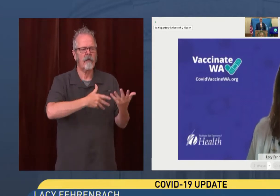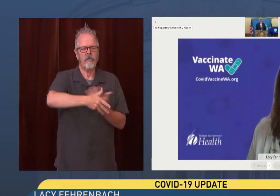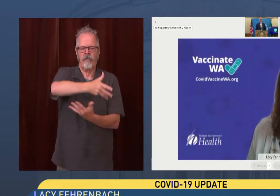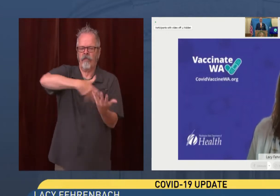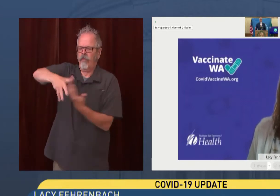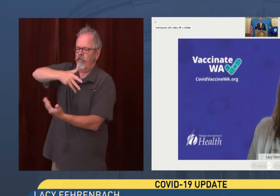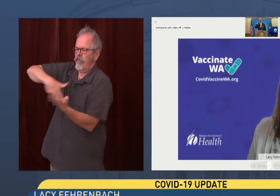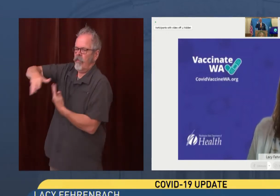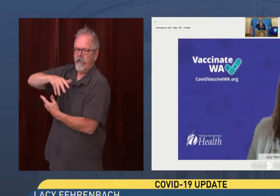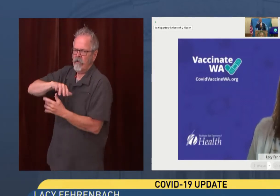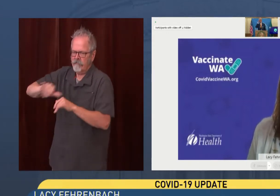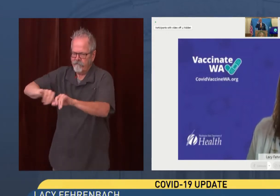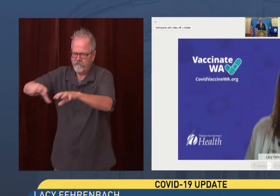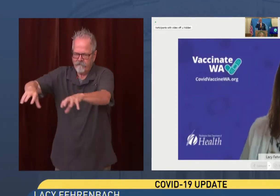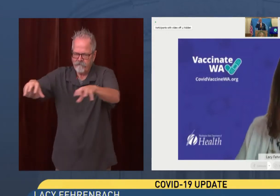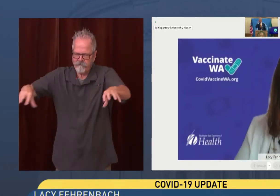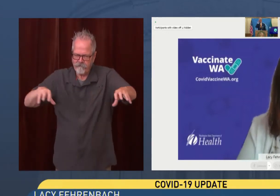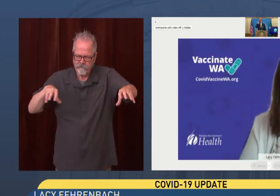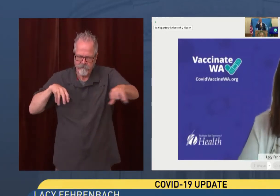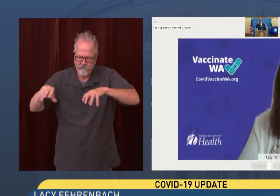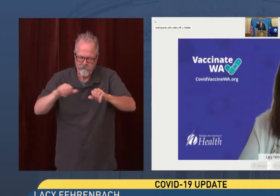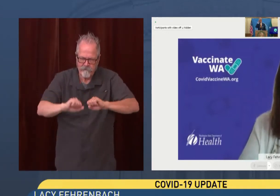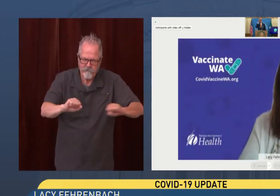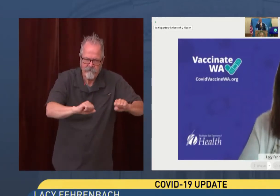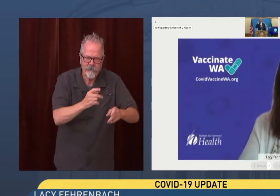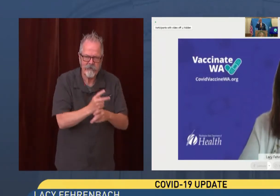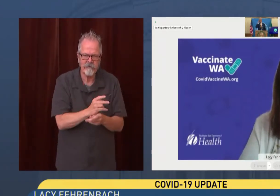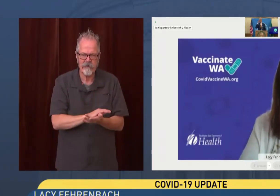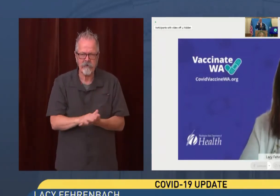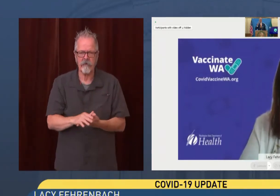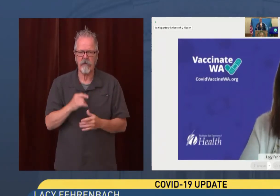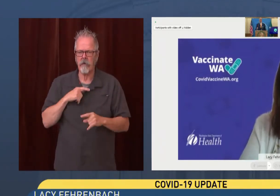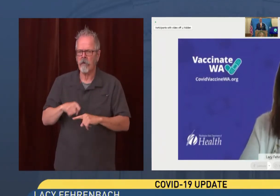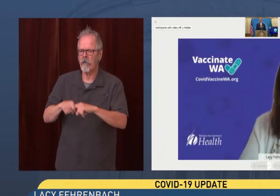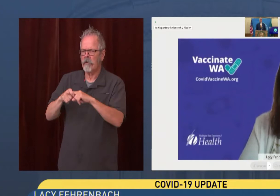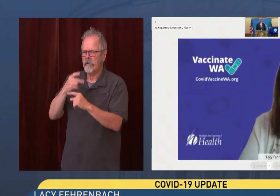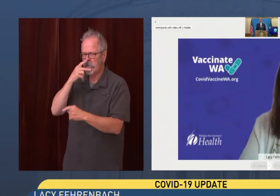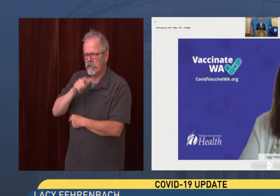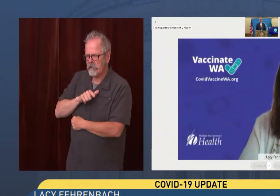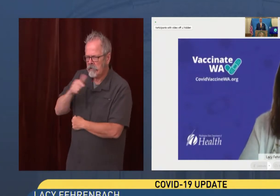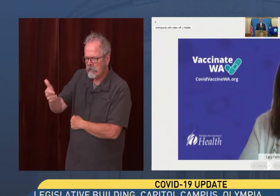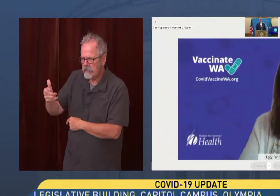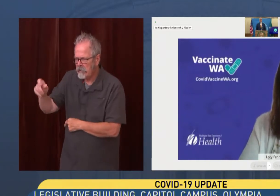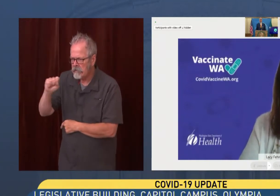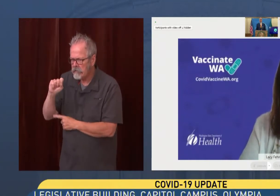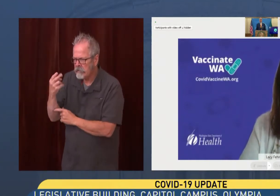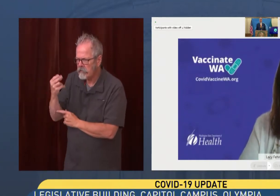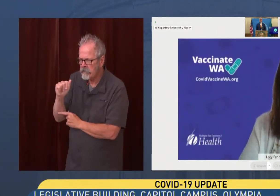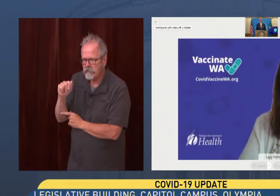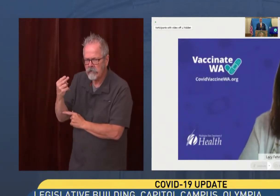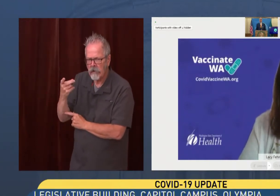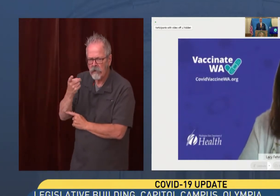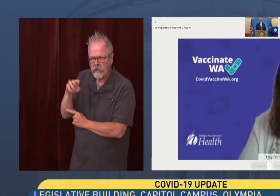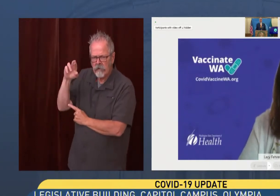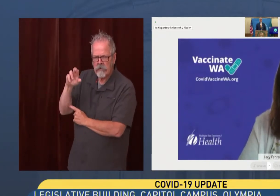So I can stop there and see if Dr. Shaw has been able to join and we can take questions.